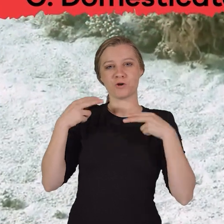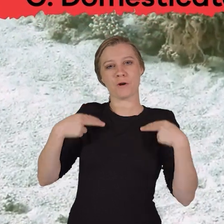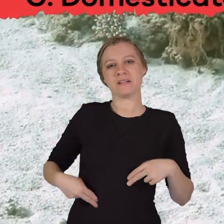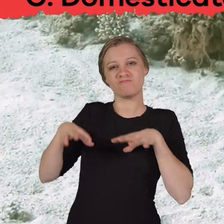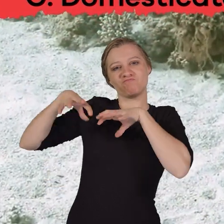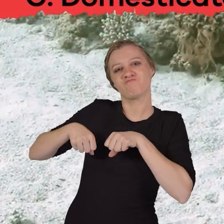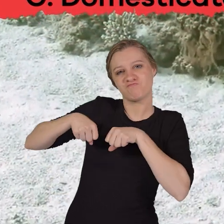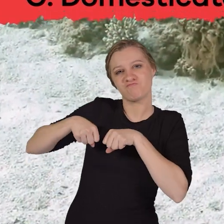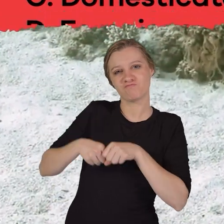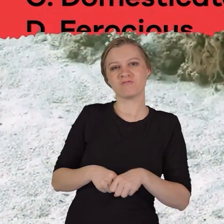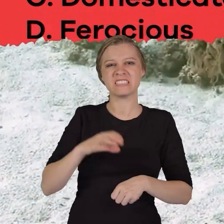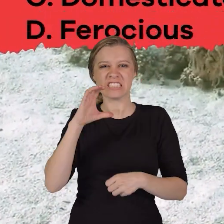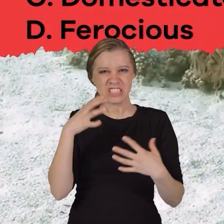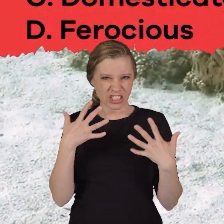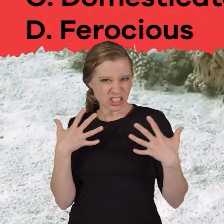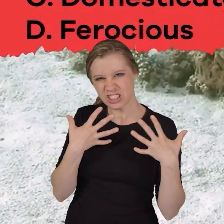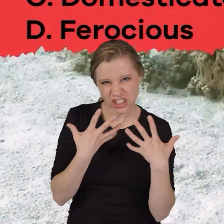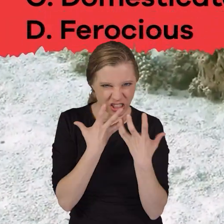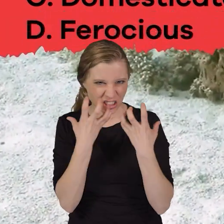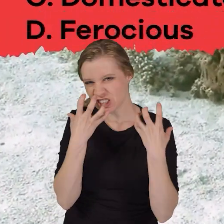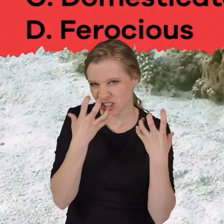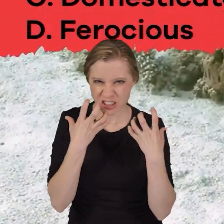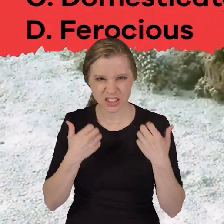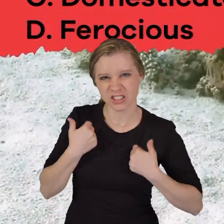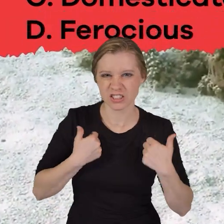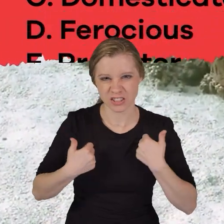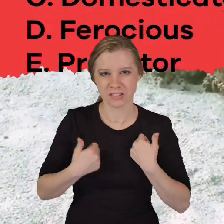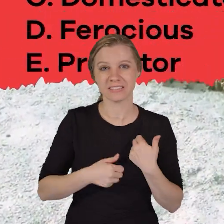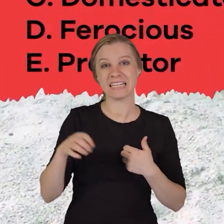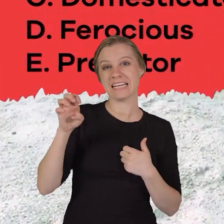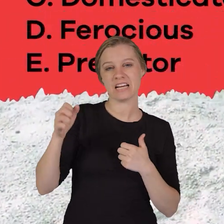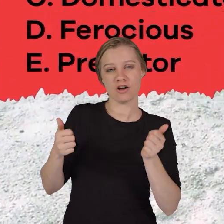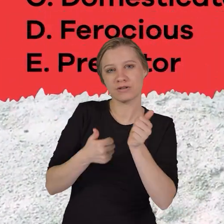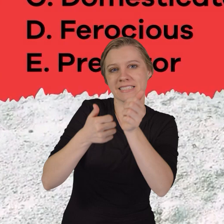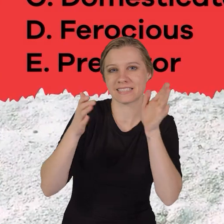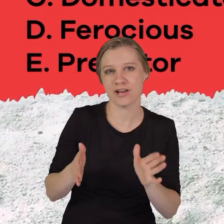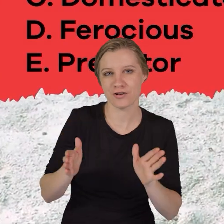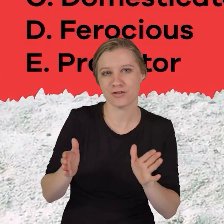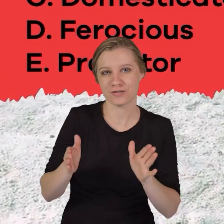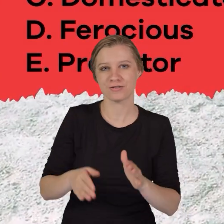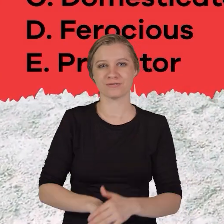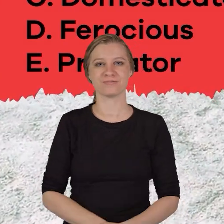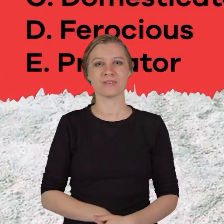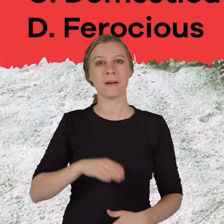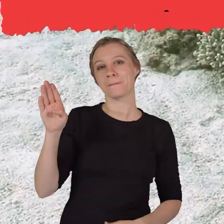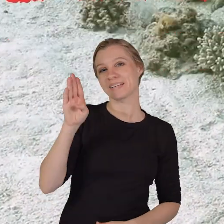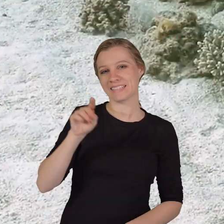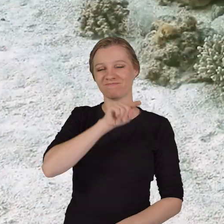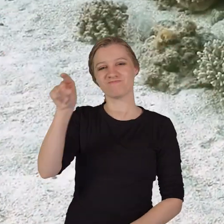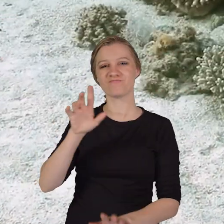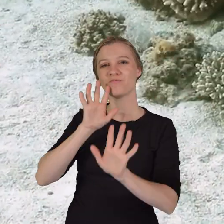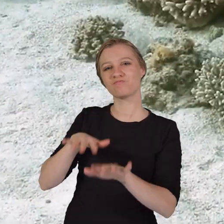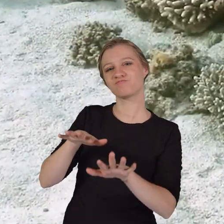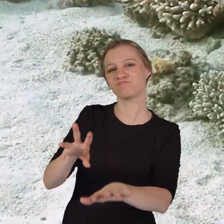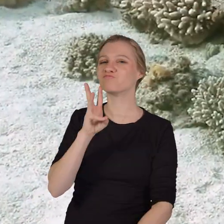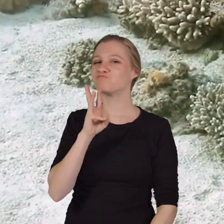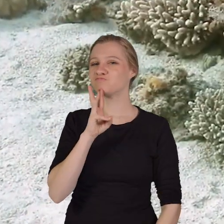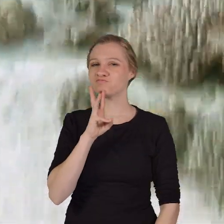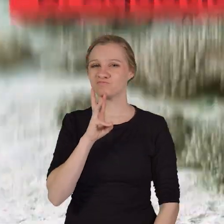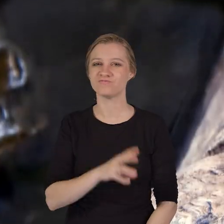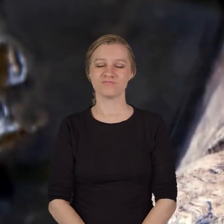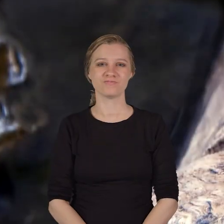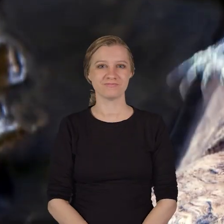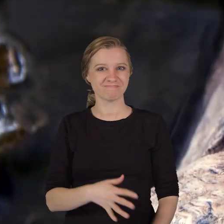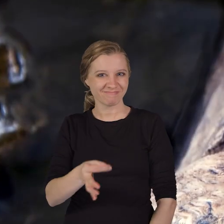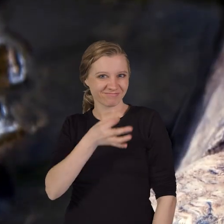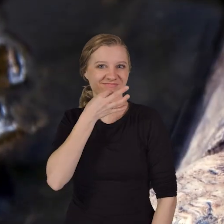Domesticated D. Ferocious E. Predator B. Aquatic